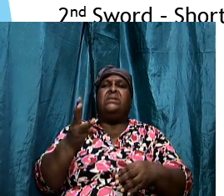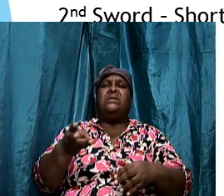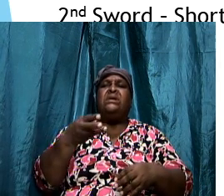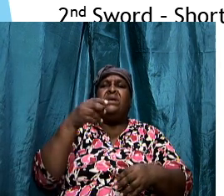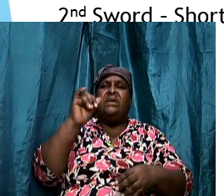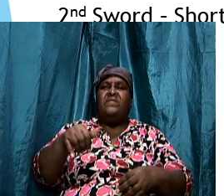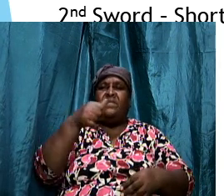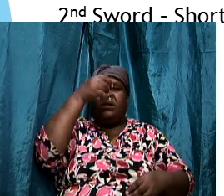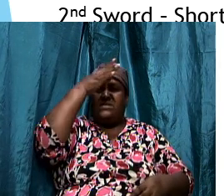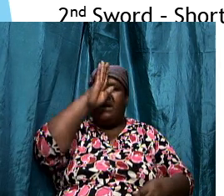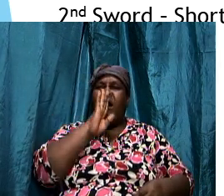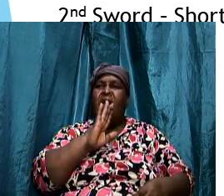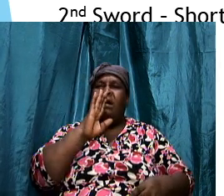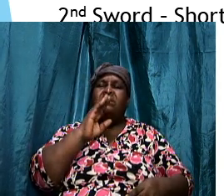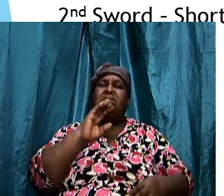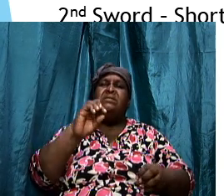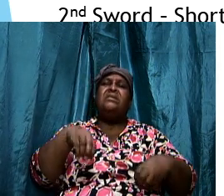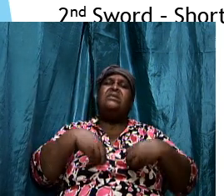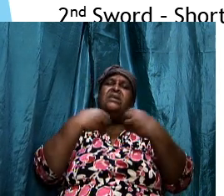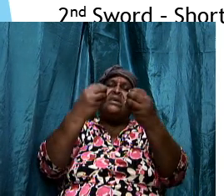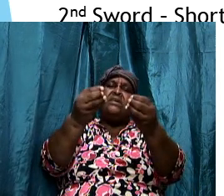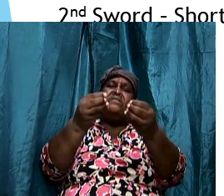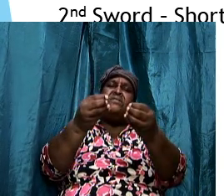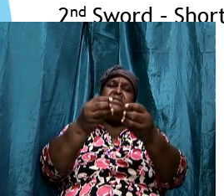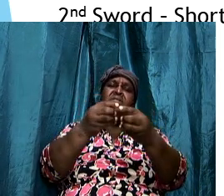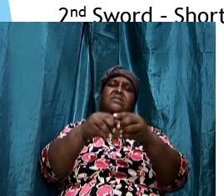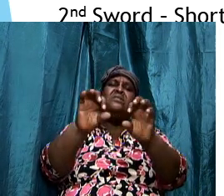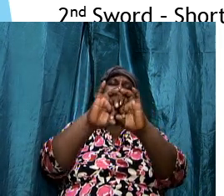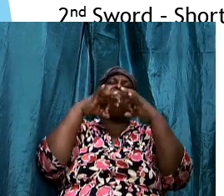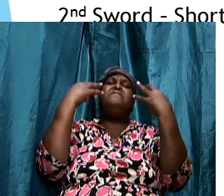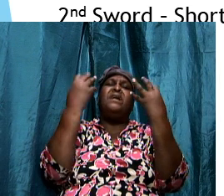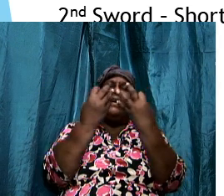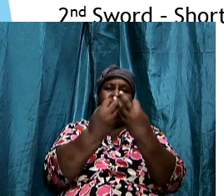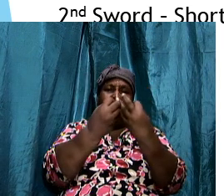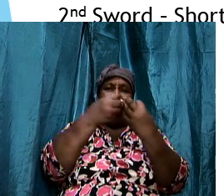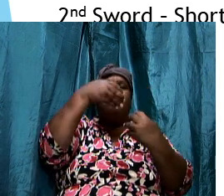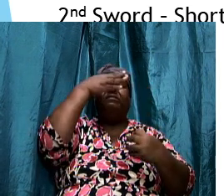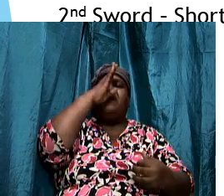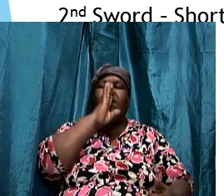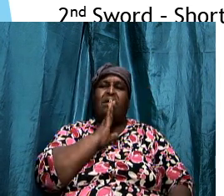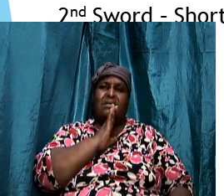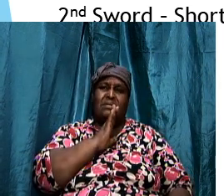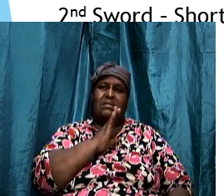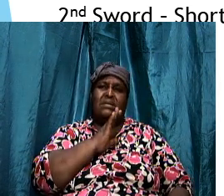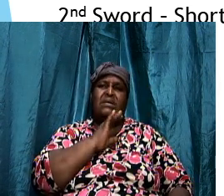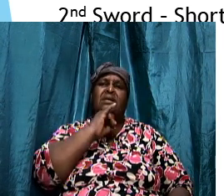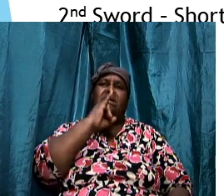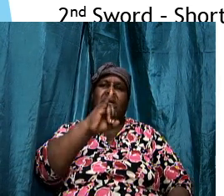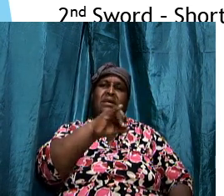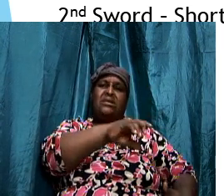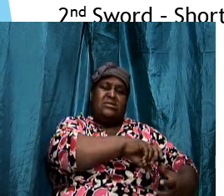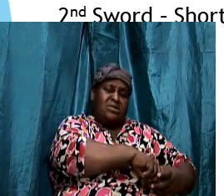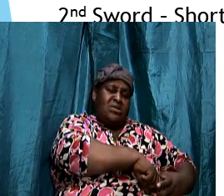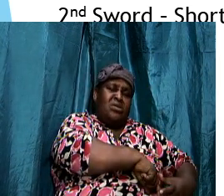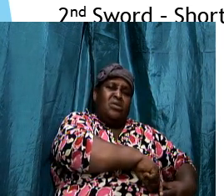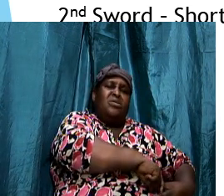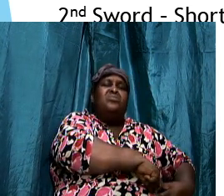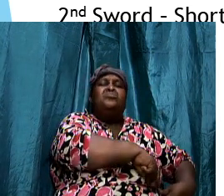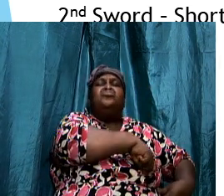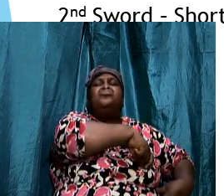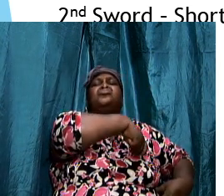God has given to the body of Christ is the sword